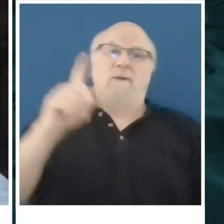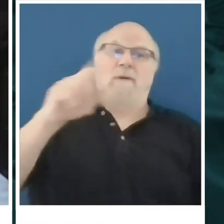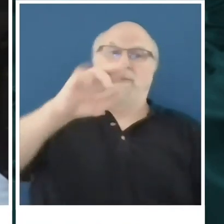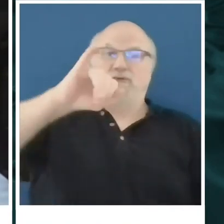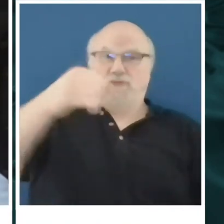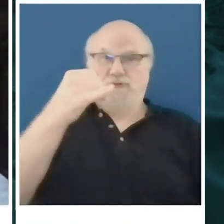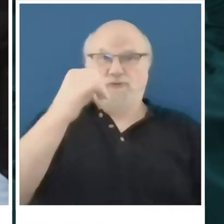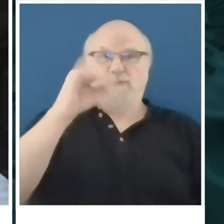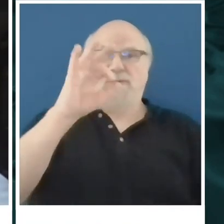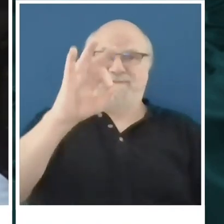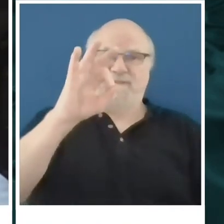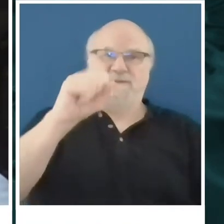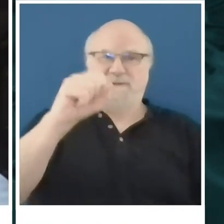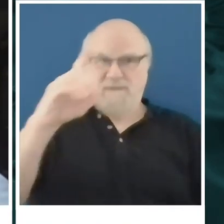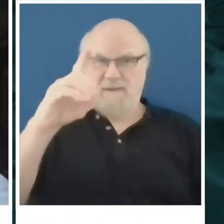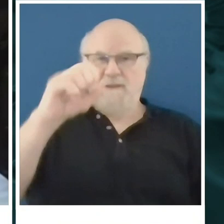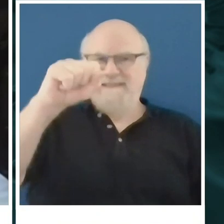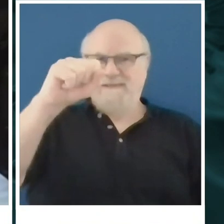on that one?